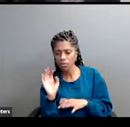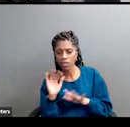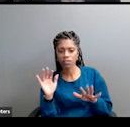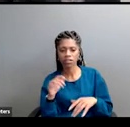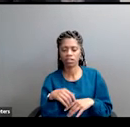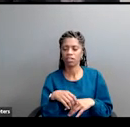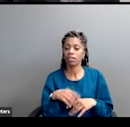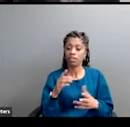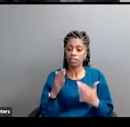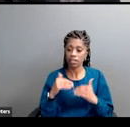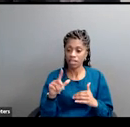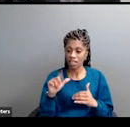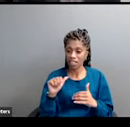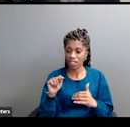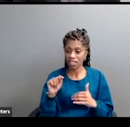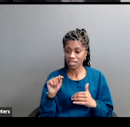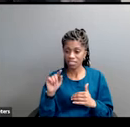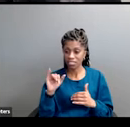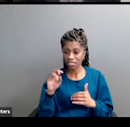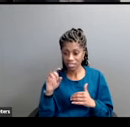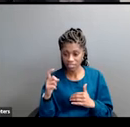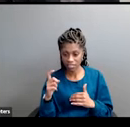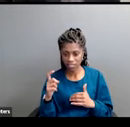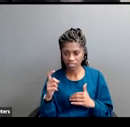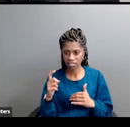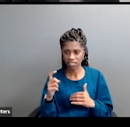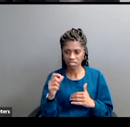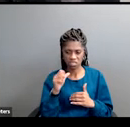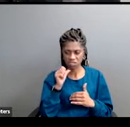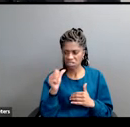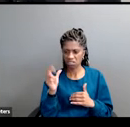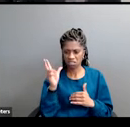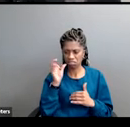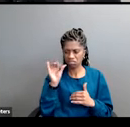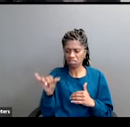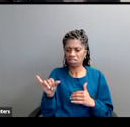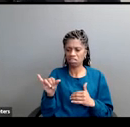fall for this poisonous language about illegal aliens.